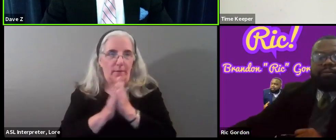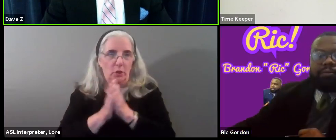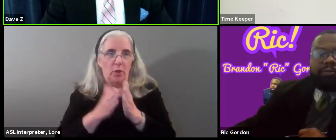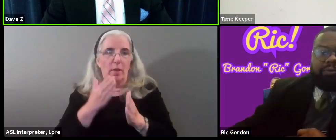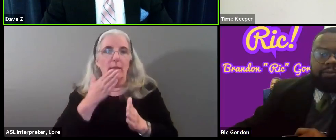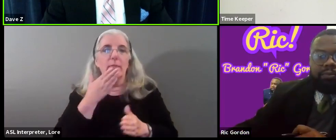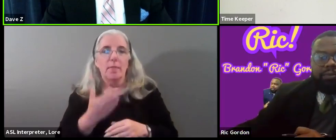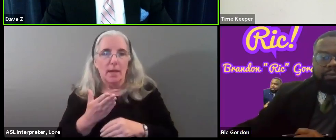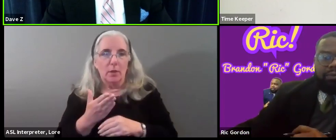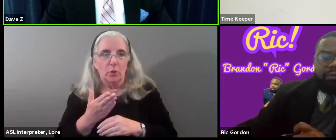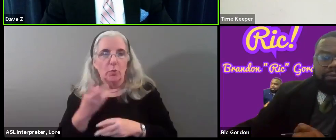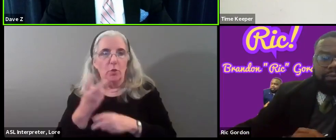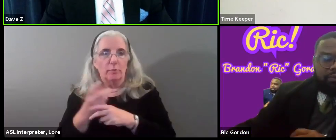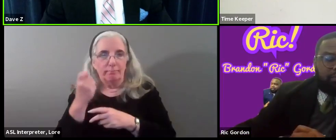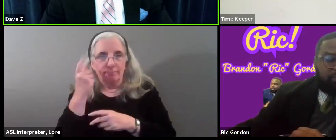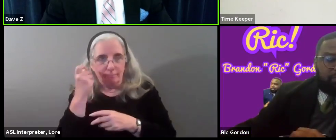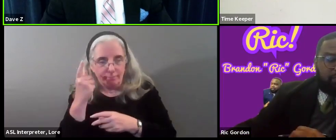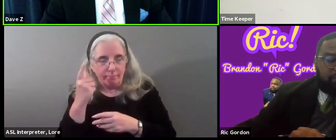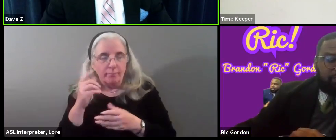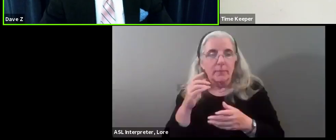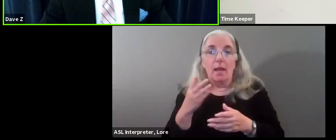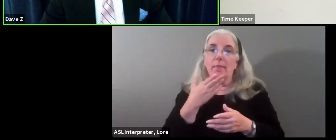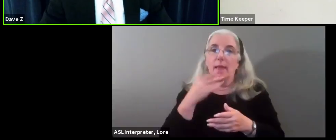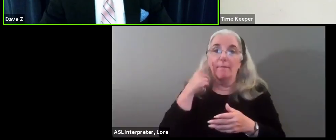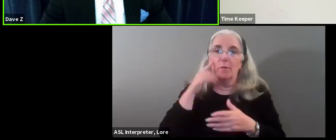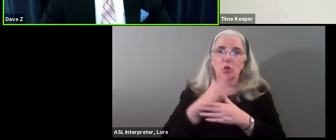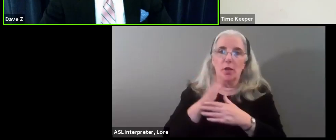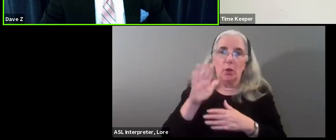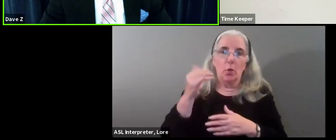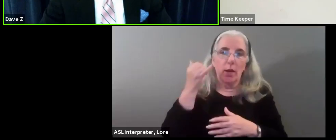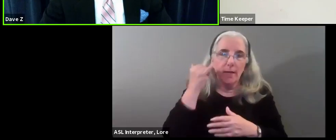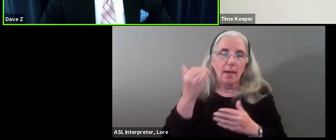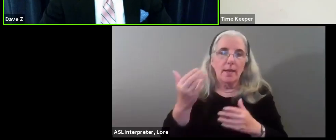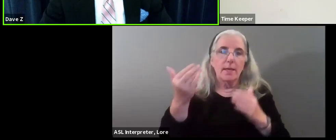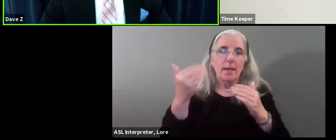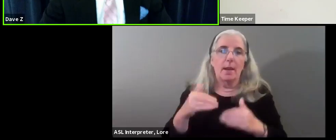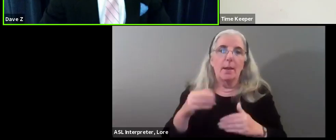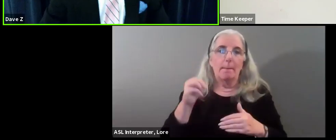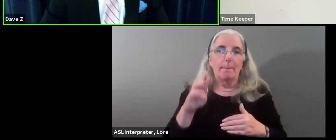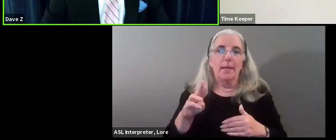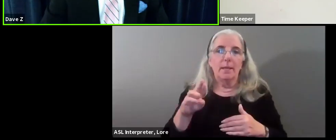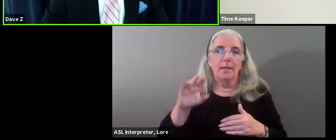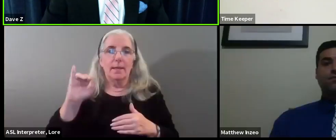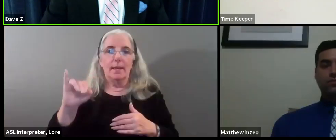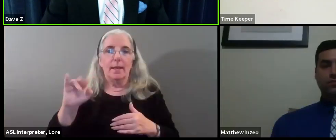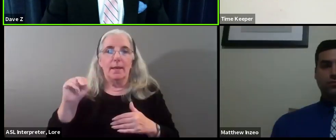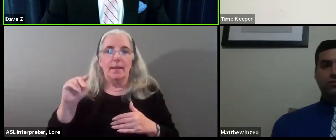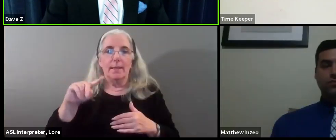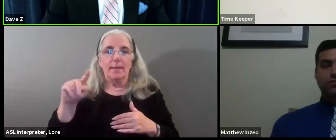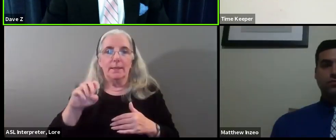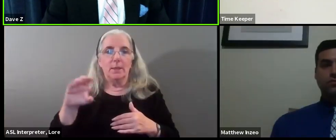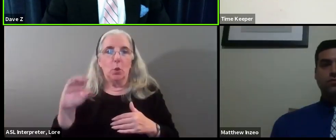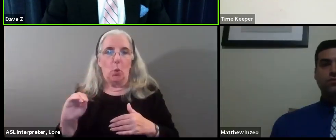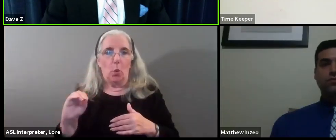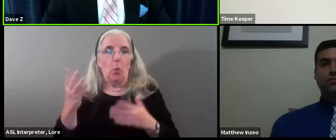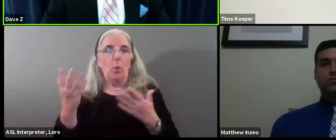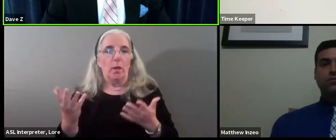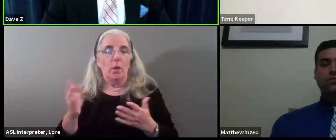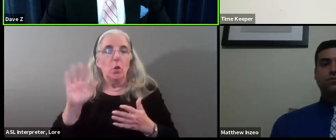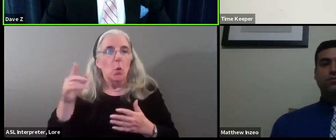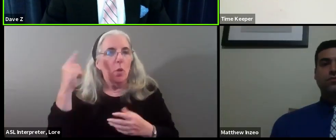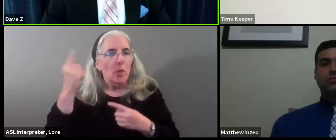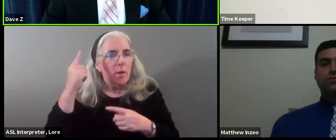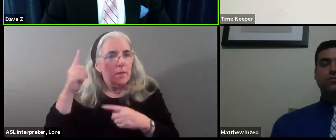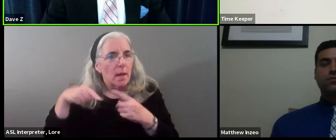Thank you, Mr. Gordon. We appreciate you sharing those suggestions with us. We now move to Mr. Enzio. Mr. Enzio, your thoughts